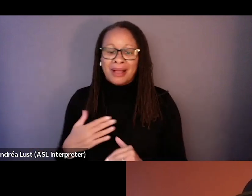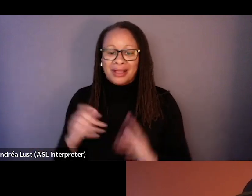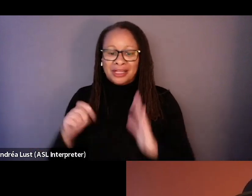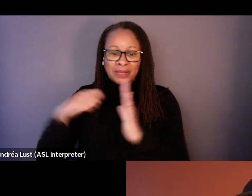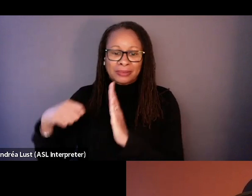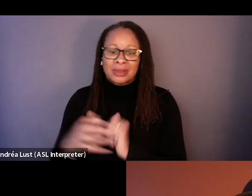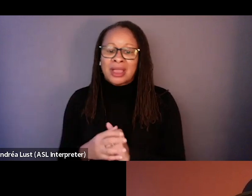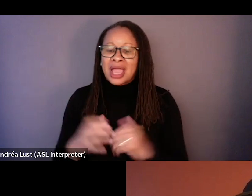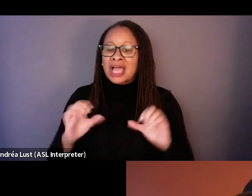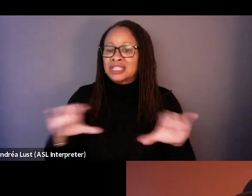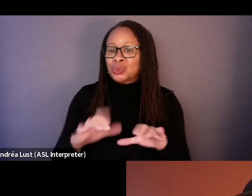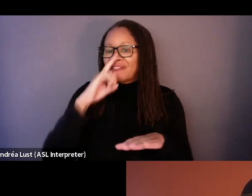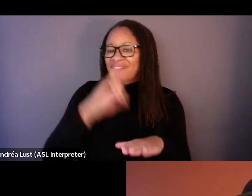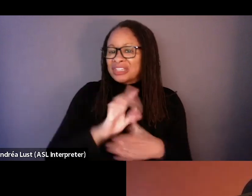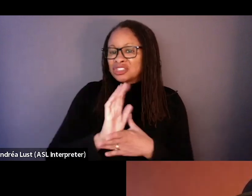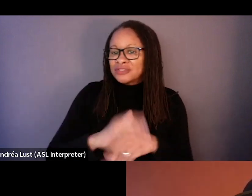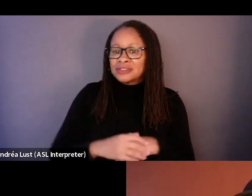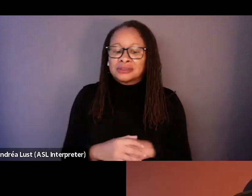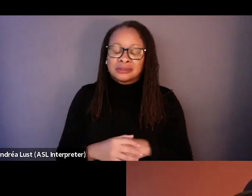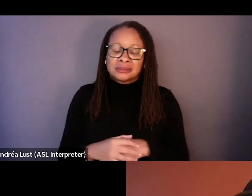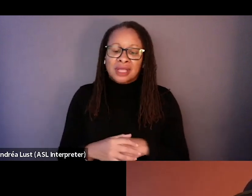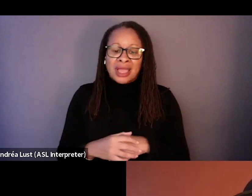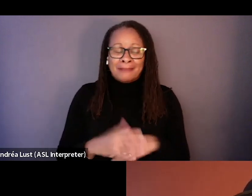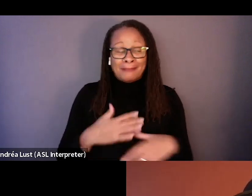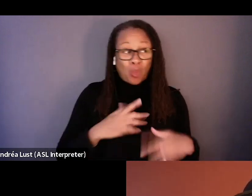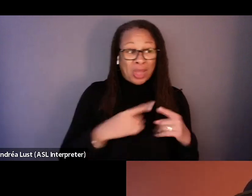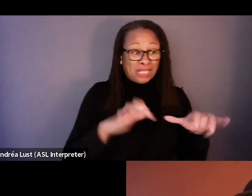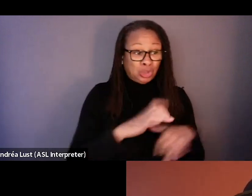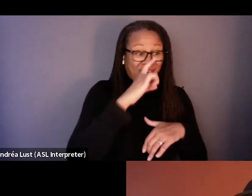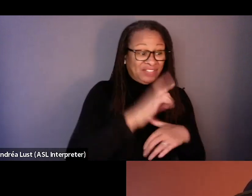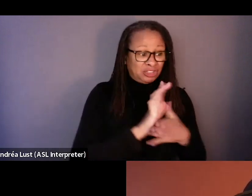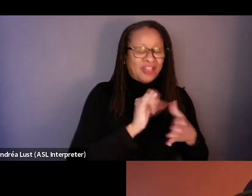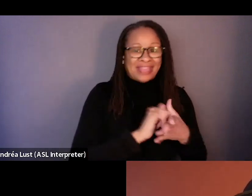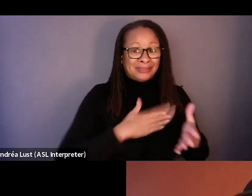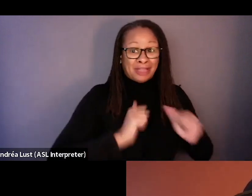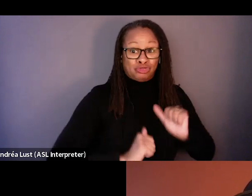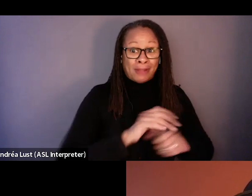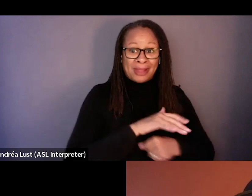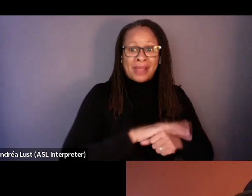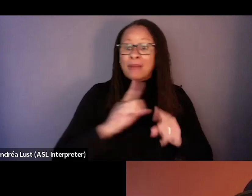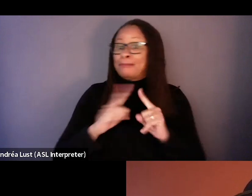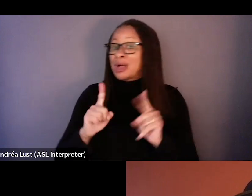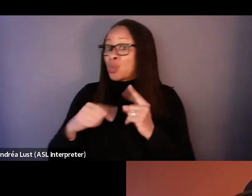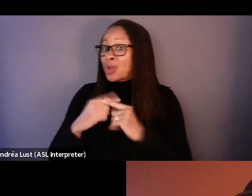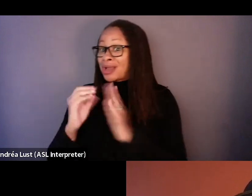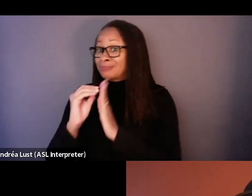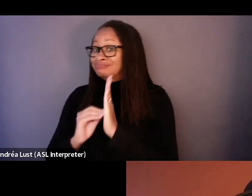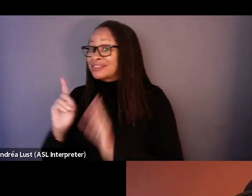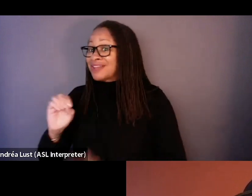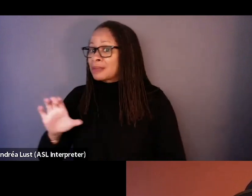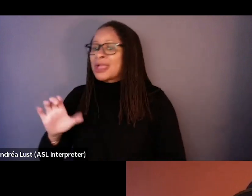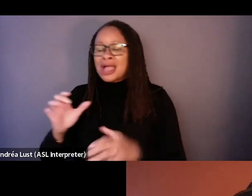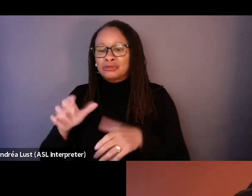I mean, I do the fiction films, you know, I shoot my drama in the fiction films. So when I'm documenting, I'm really trying to capture another layer of time.